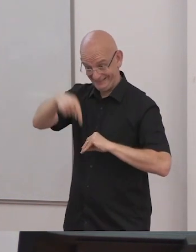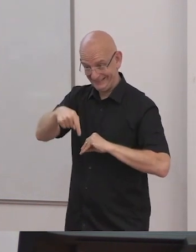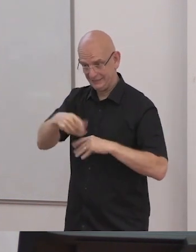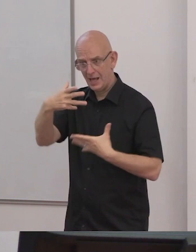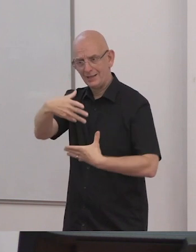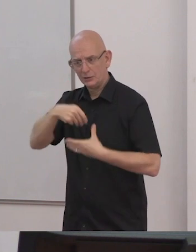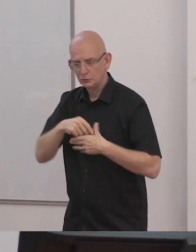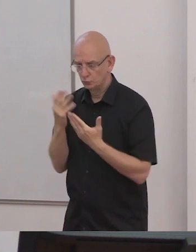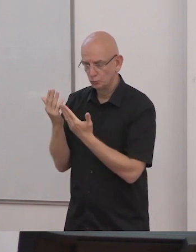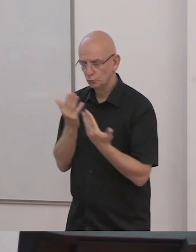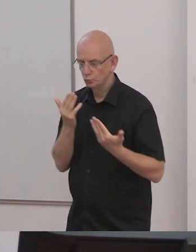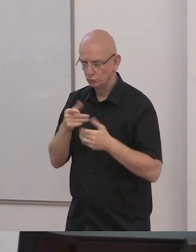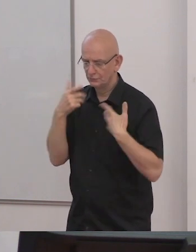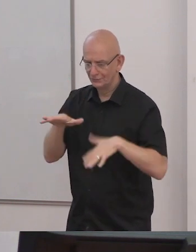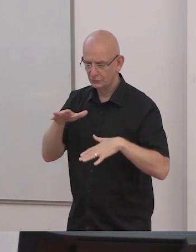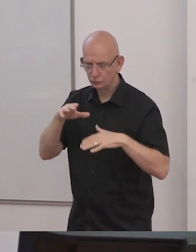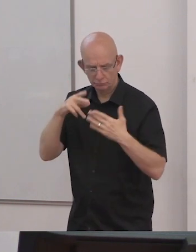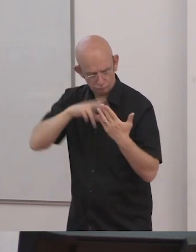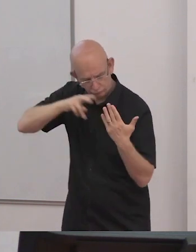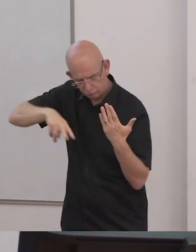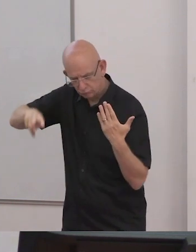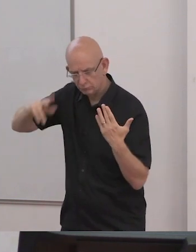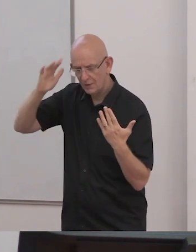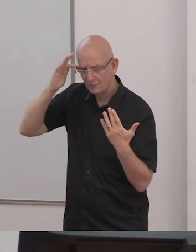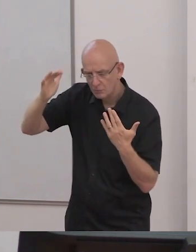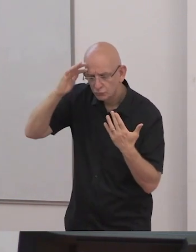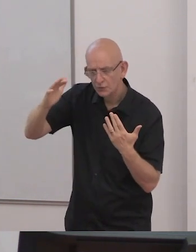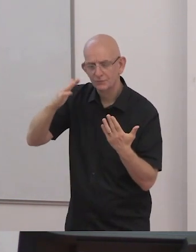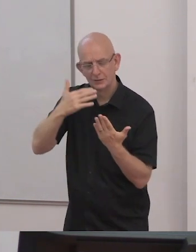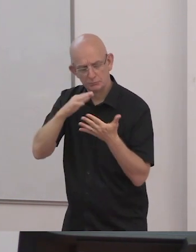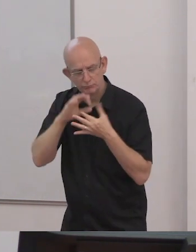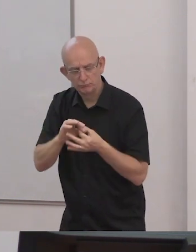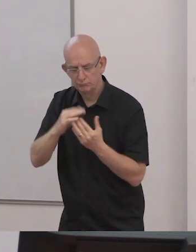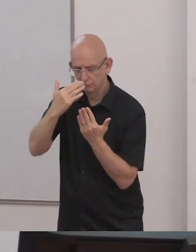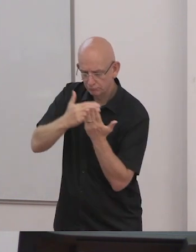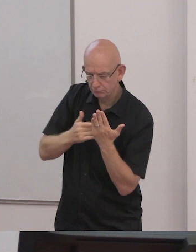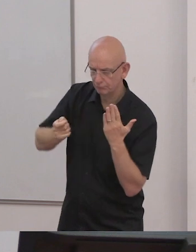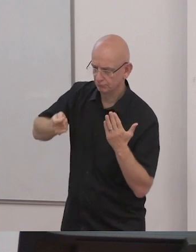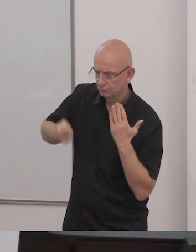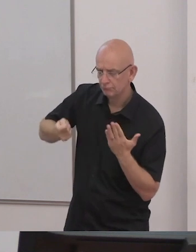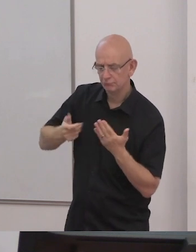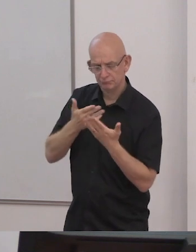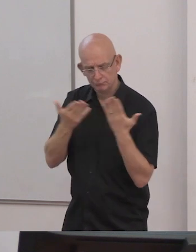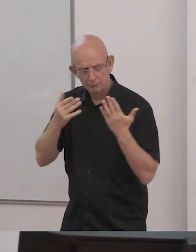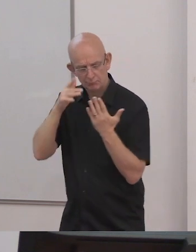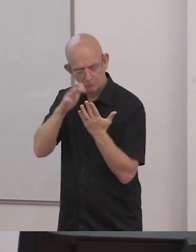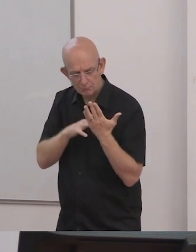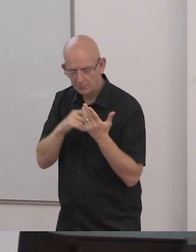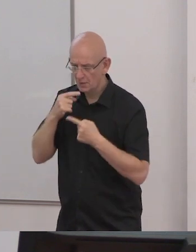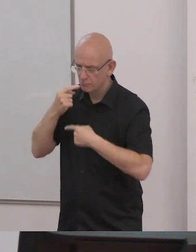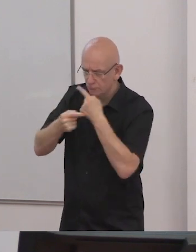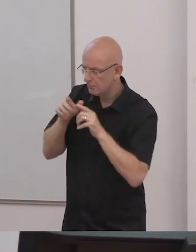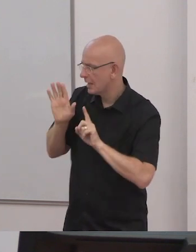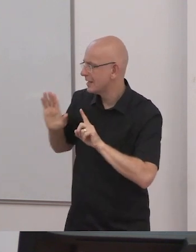they will have an understanding of the range of diverse educational needs that may